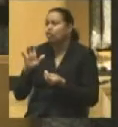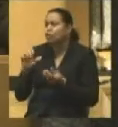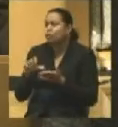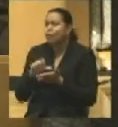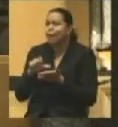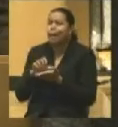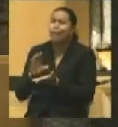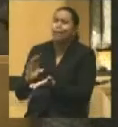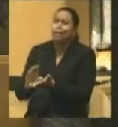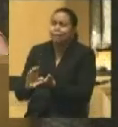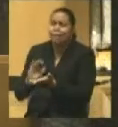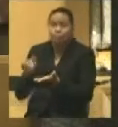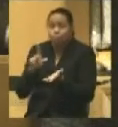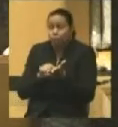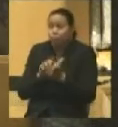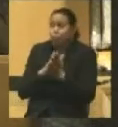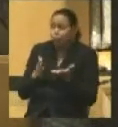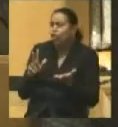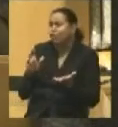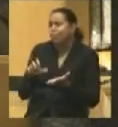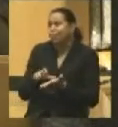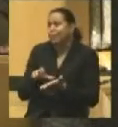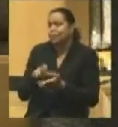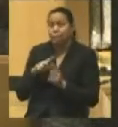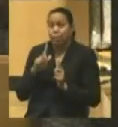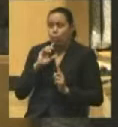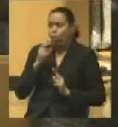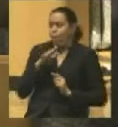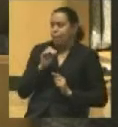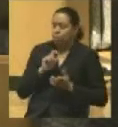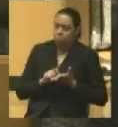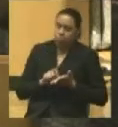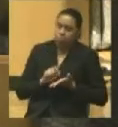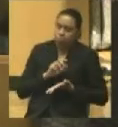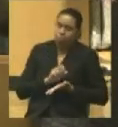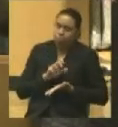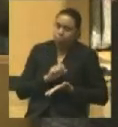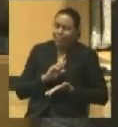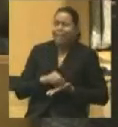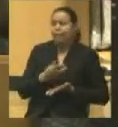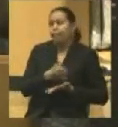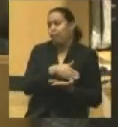300-page printed book. He didn't do that. But for Ohio, he gave Ohio that part of a book,